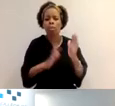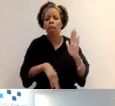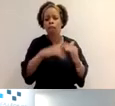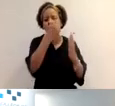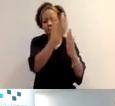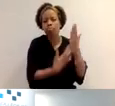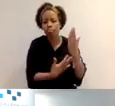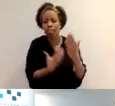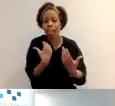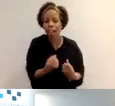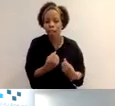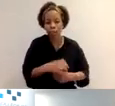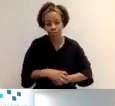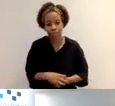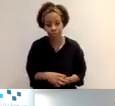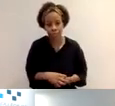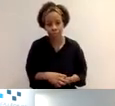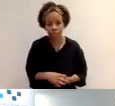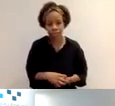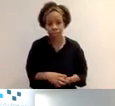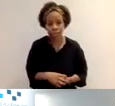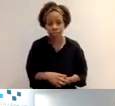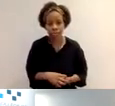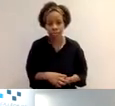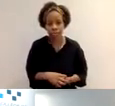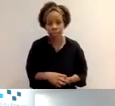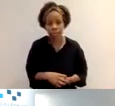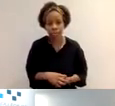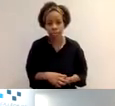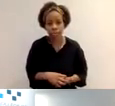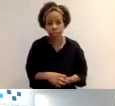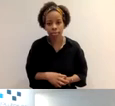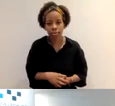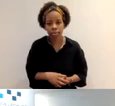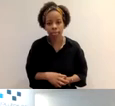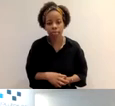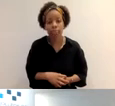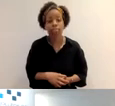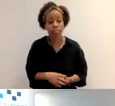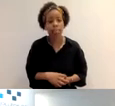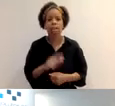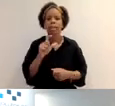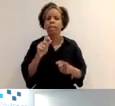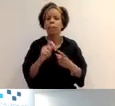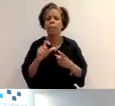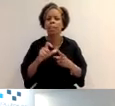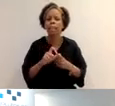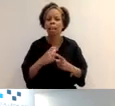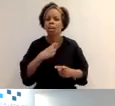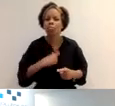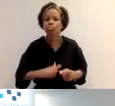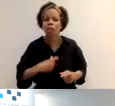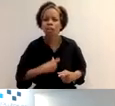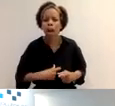into now, just around the CPD profile and what is actually required of you. And I feel like this part here is probably the most